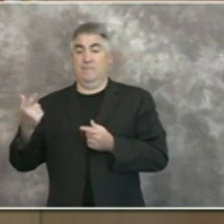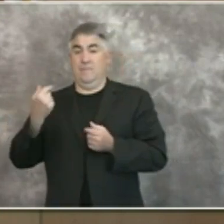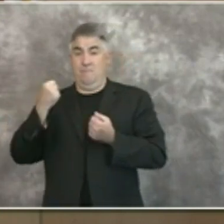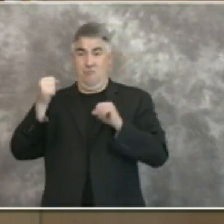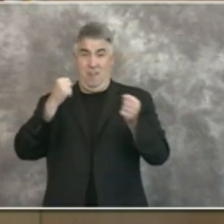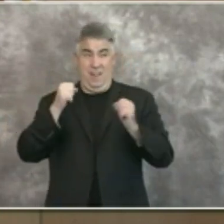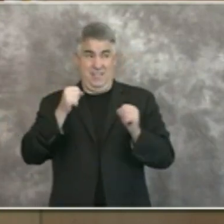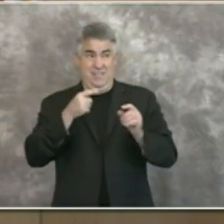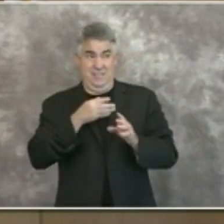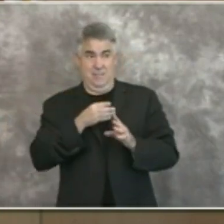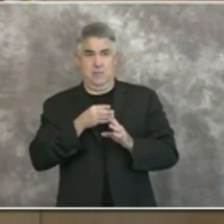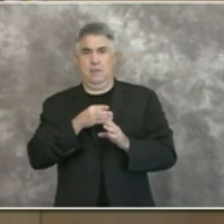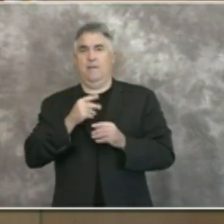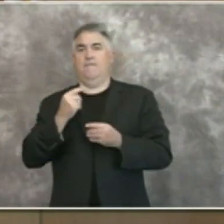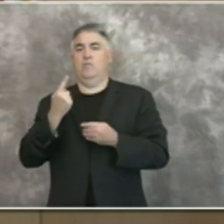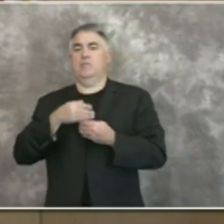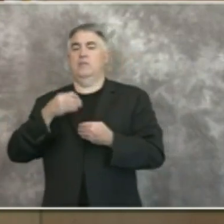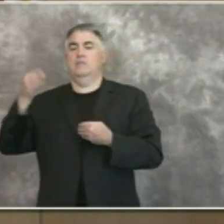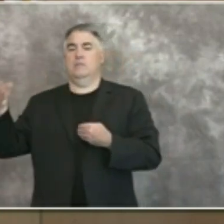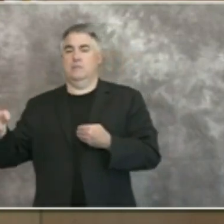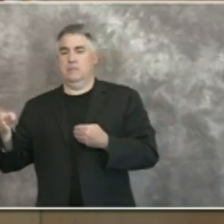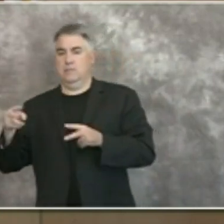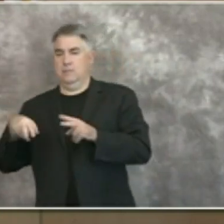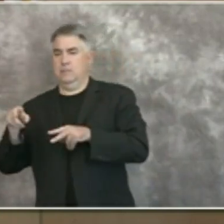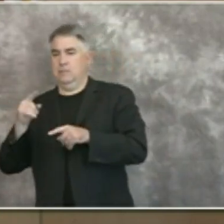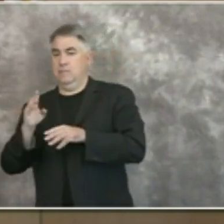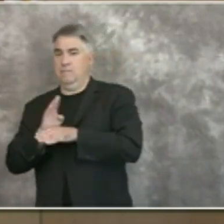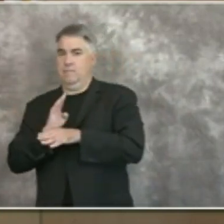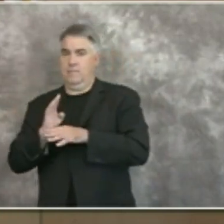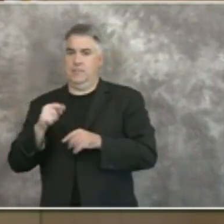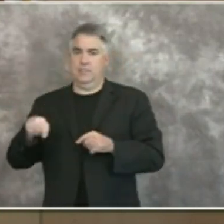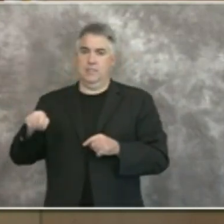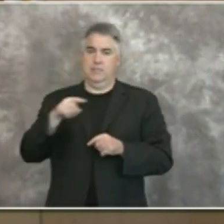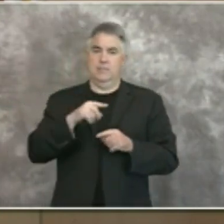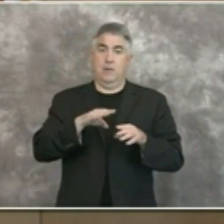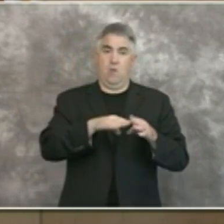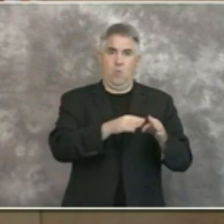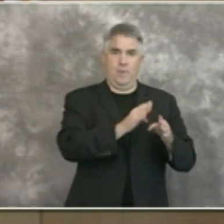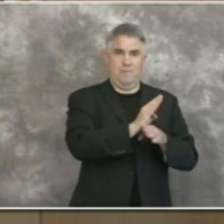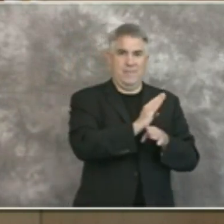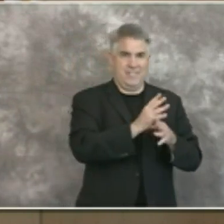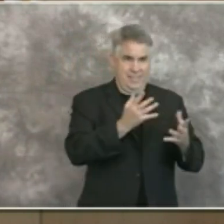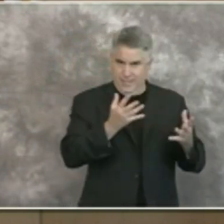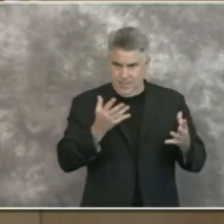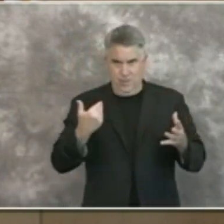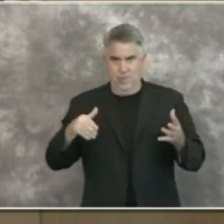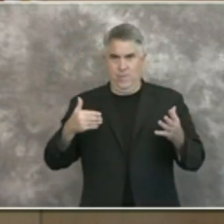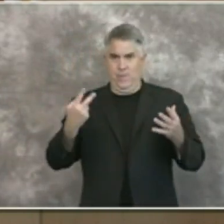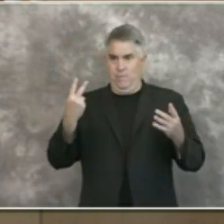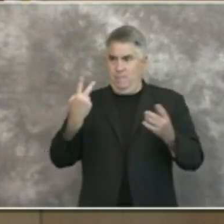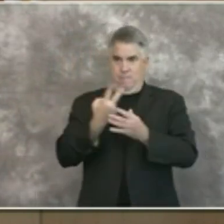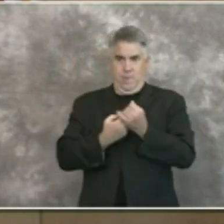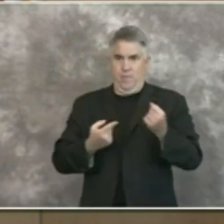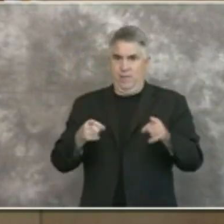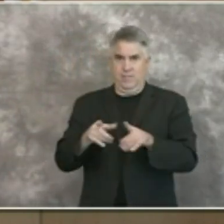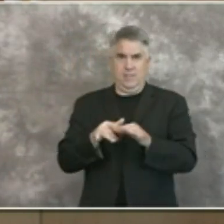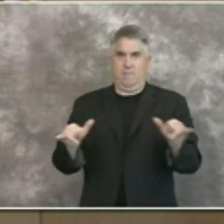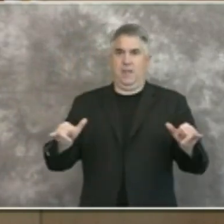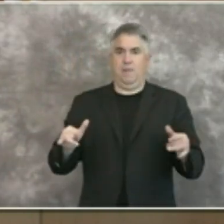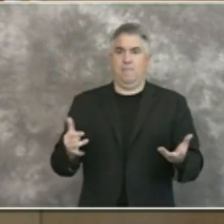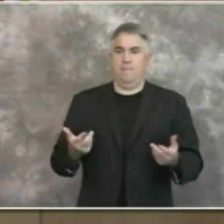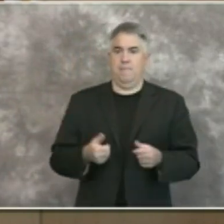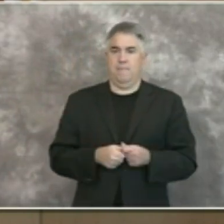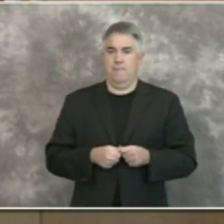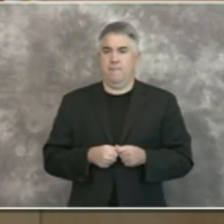uh the industries that are opening up uh asking people about uh if they've uh attended